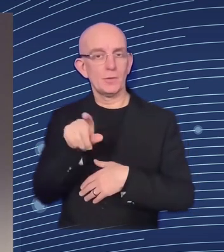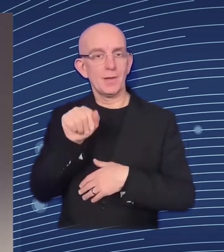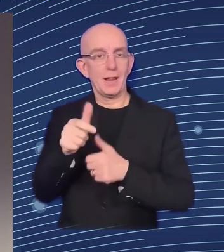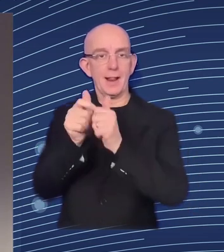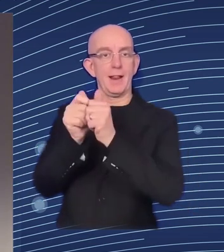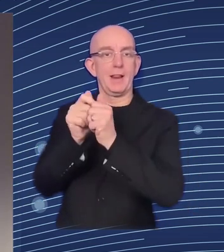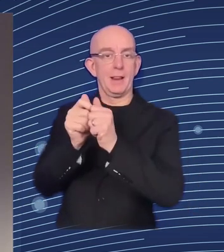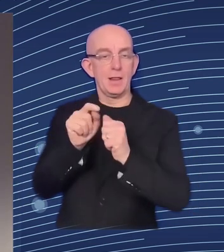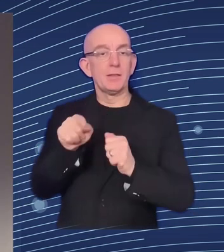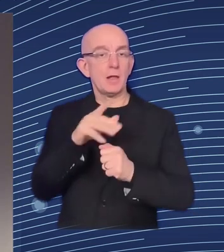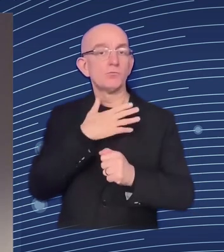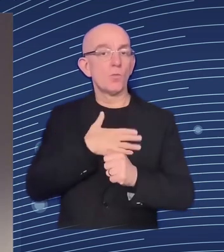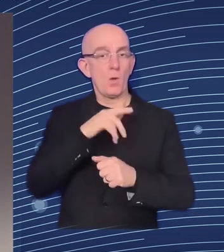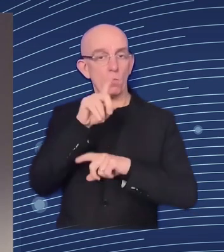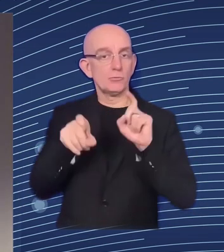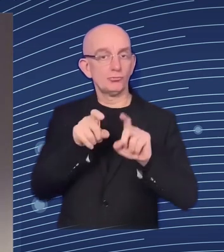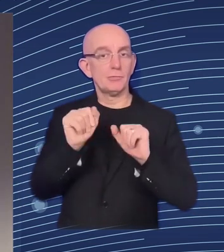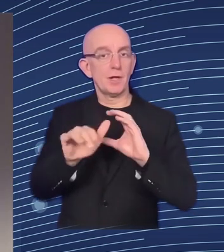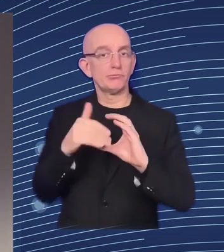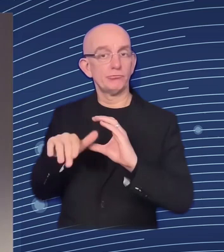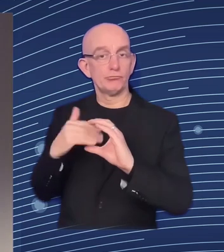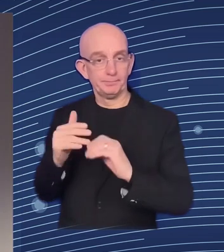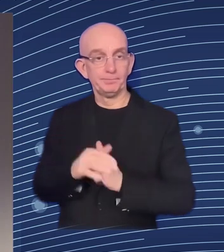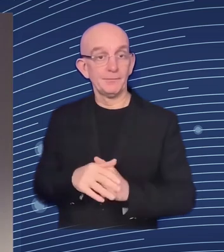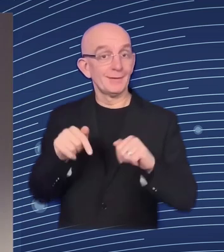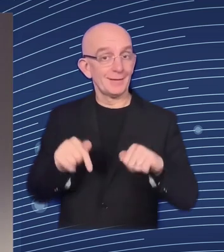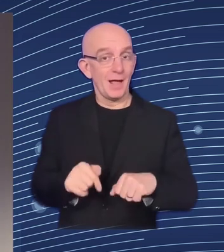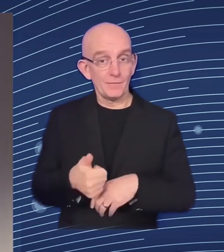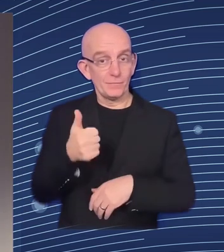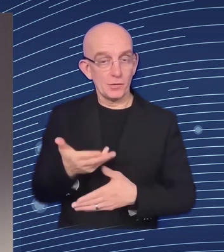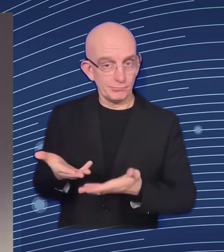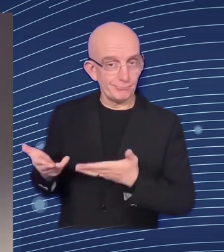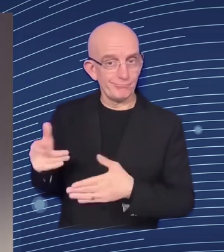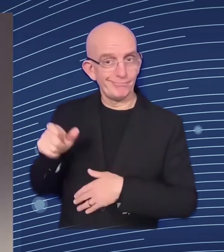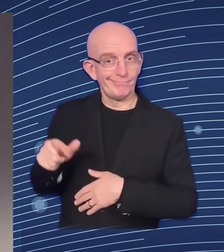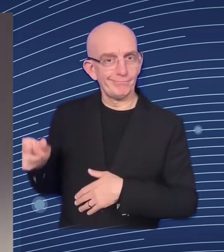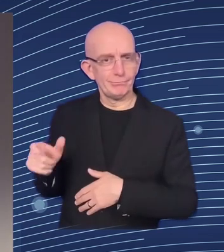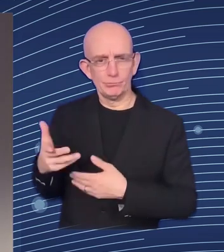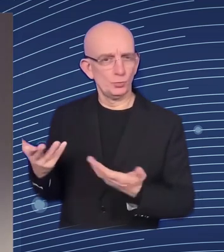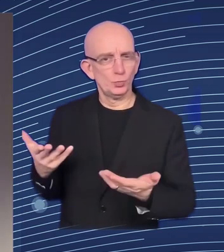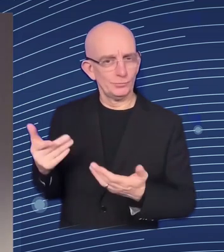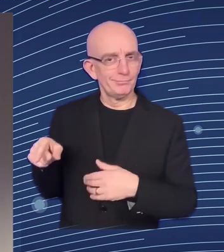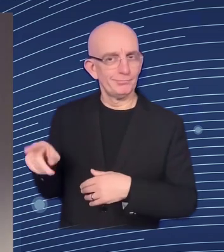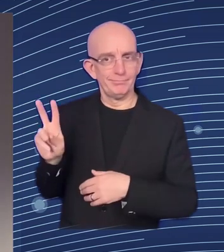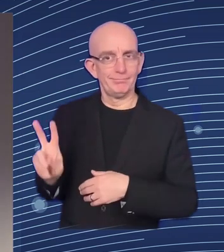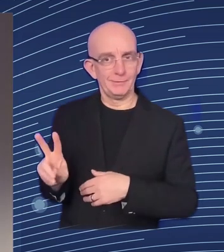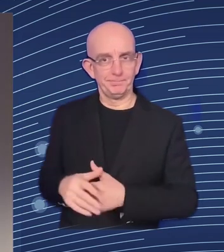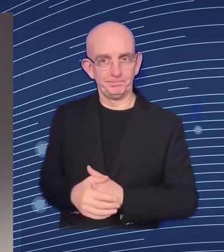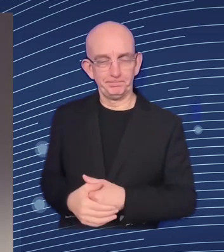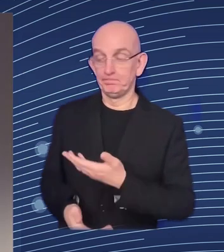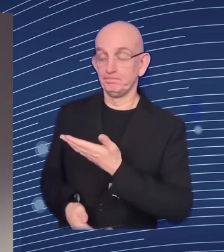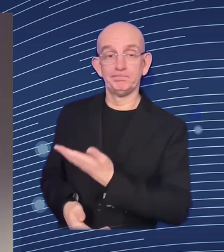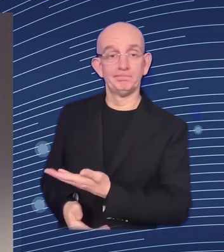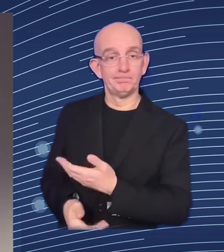very impressive panel of fireside chat speakers first of all of course commissioner nicolas schmidt